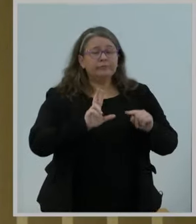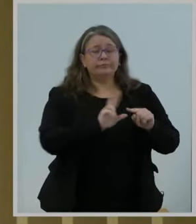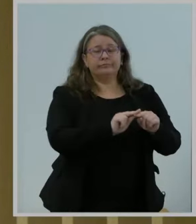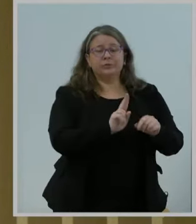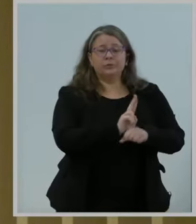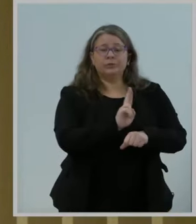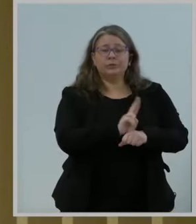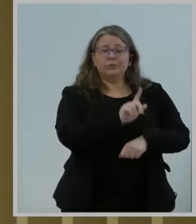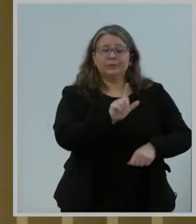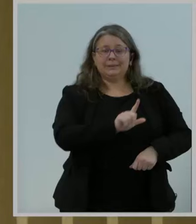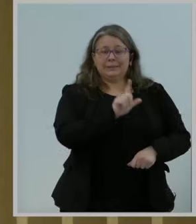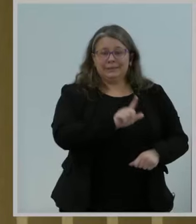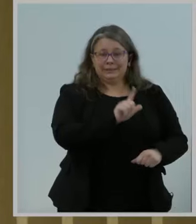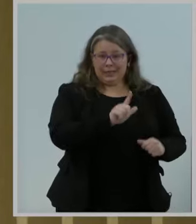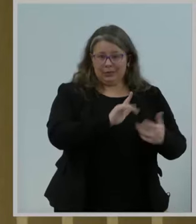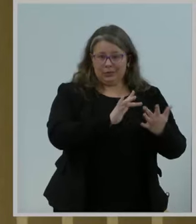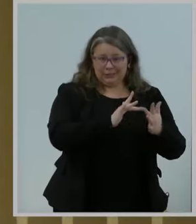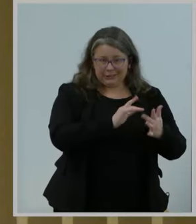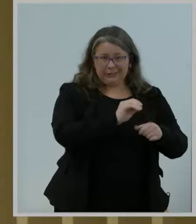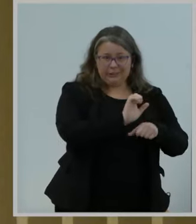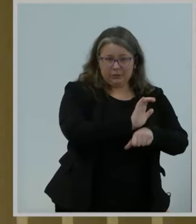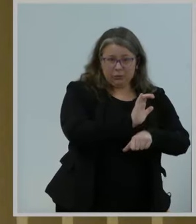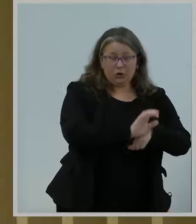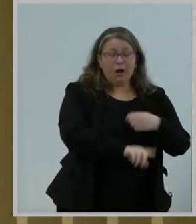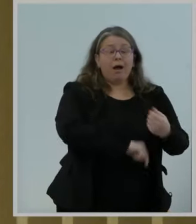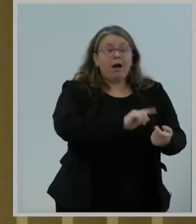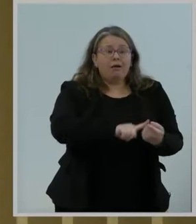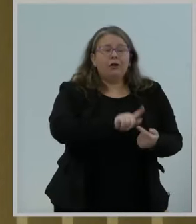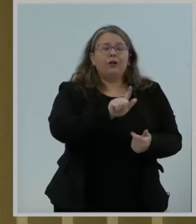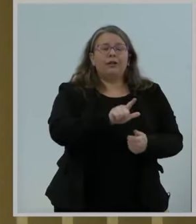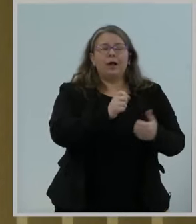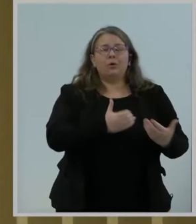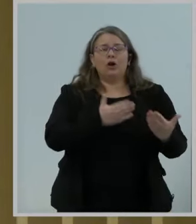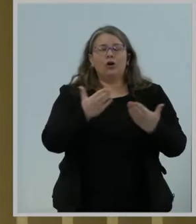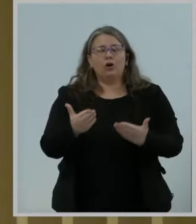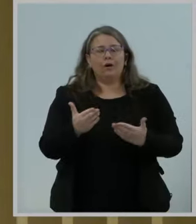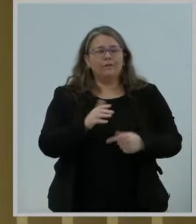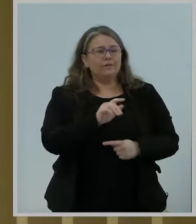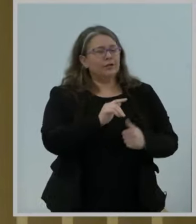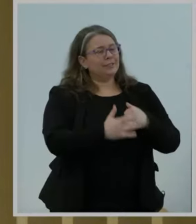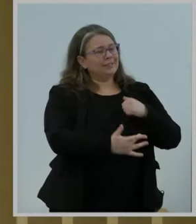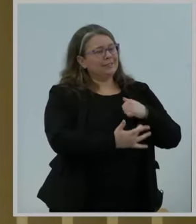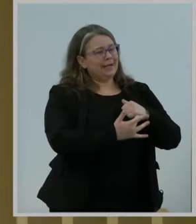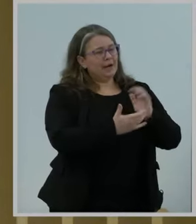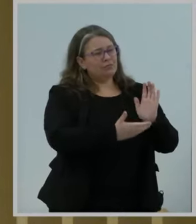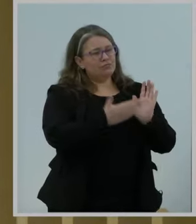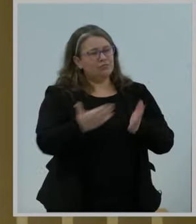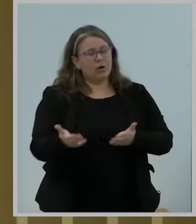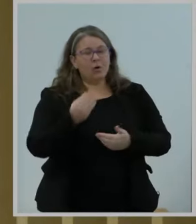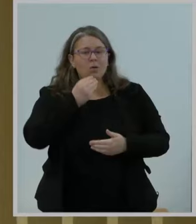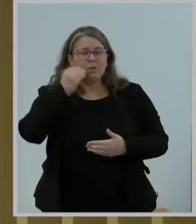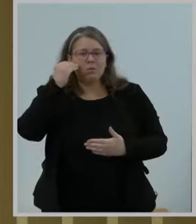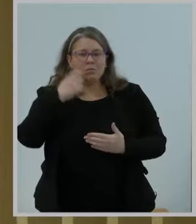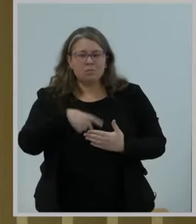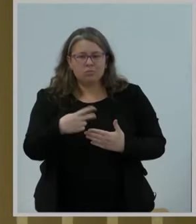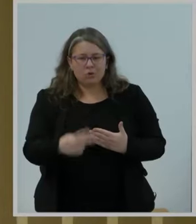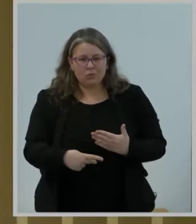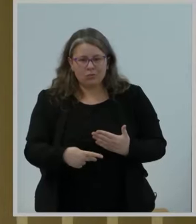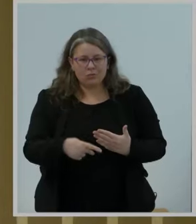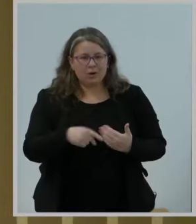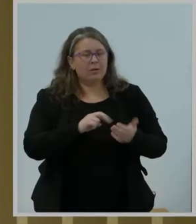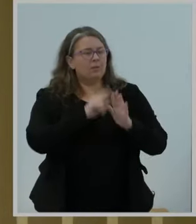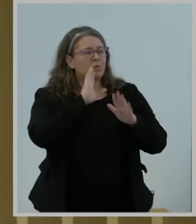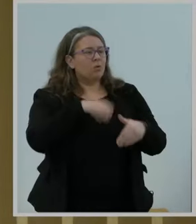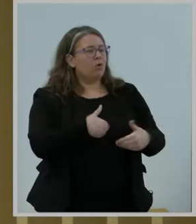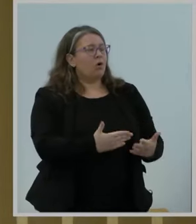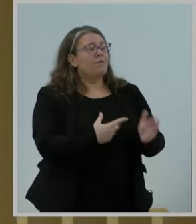home program. It helps residents purchase affordable laptops if they need it and connect them to broadband.